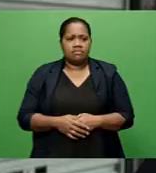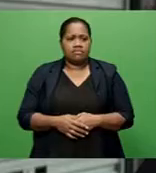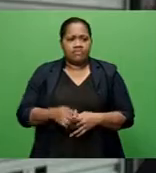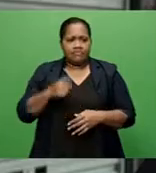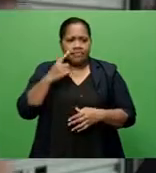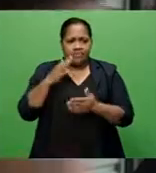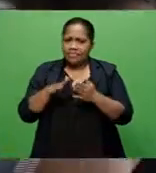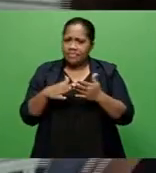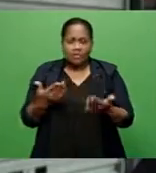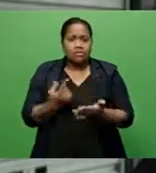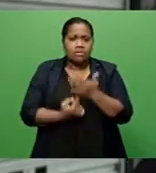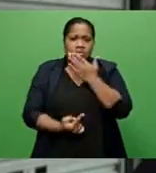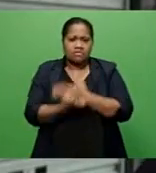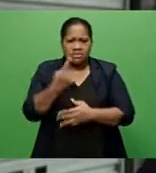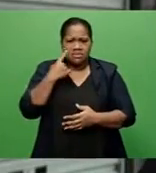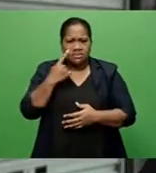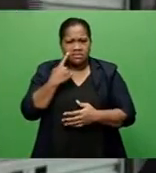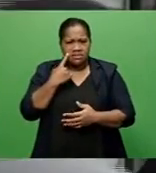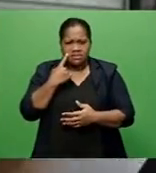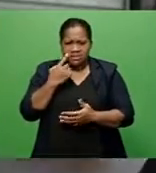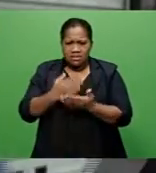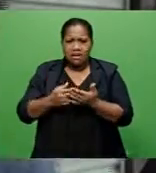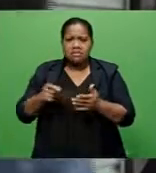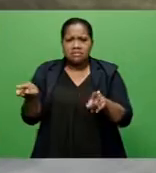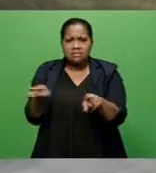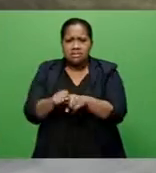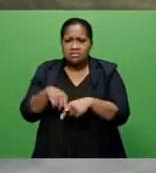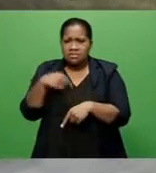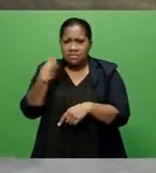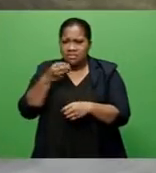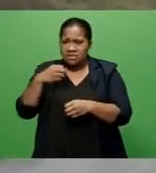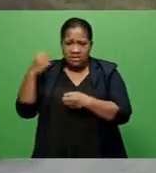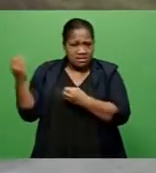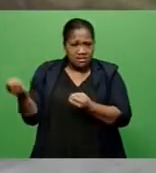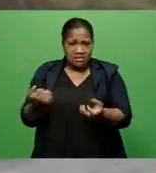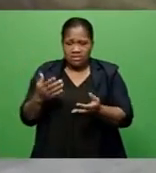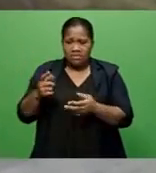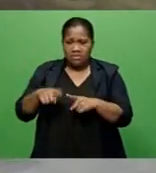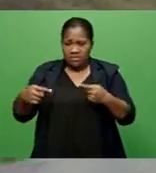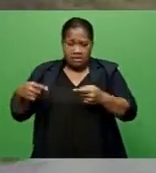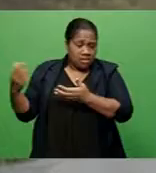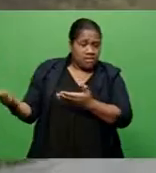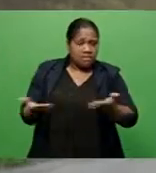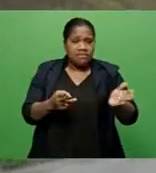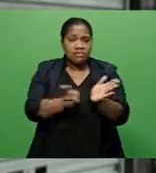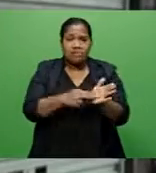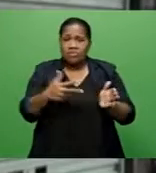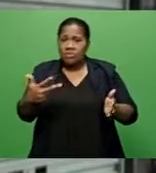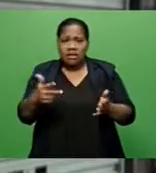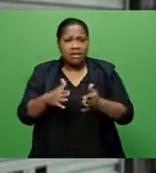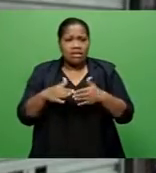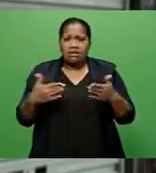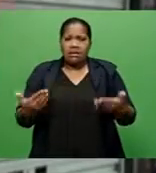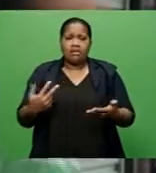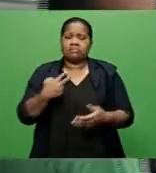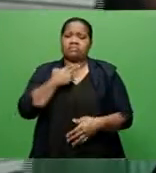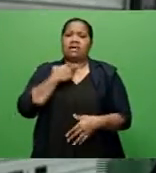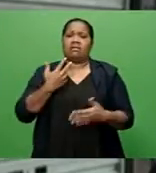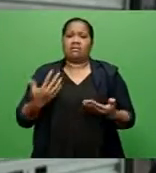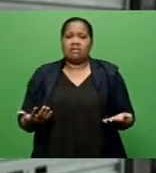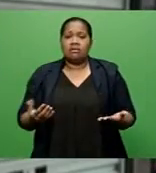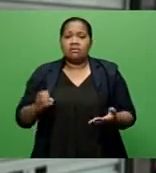basically it cuts off supply of stocks that are arriving through Nambawalu. I've been concerned about that road, piece of road, for many years,